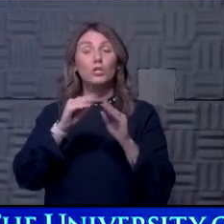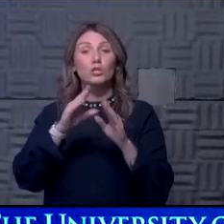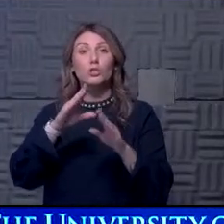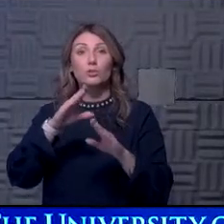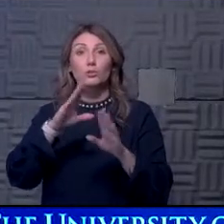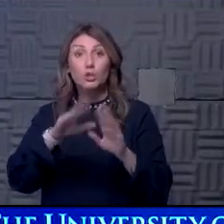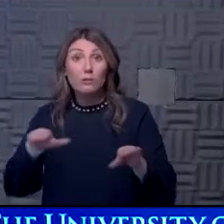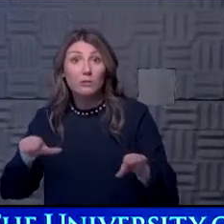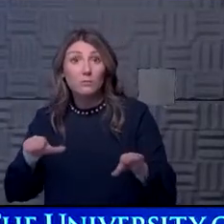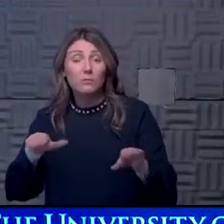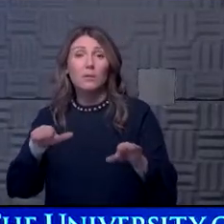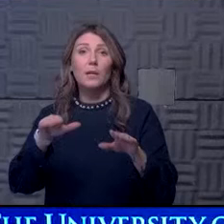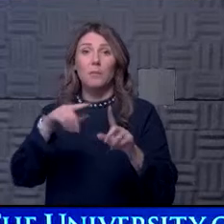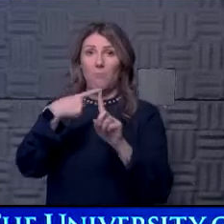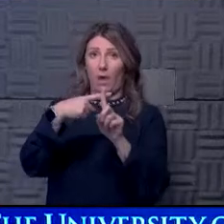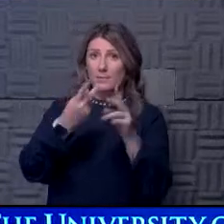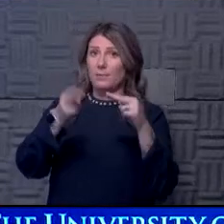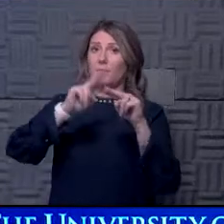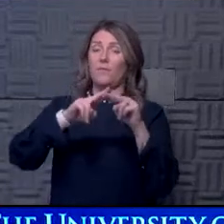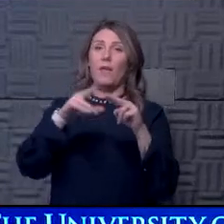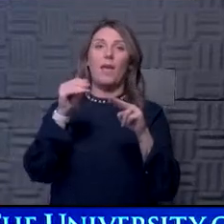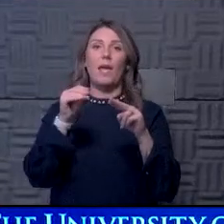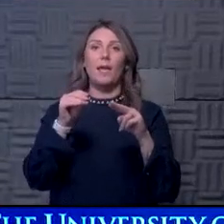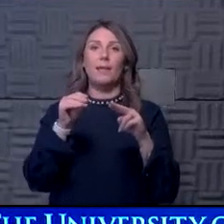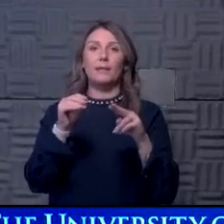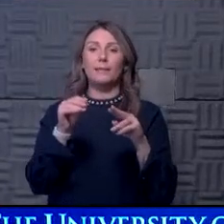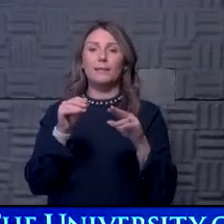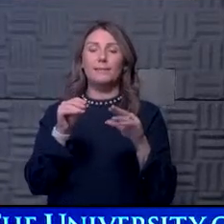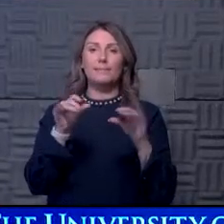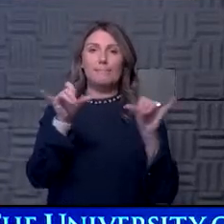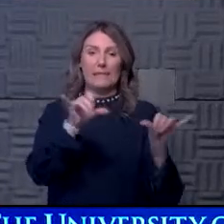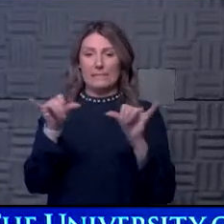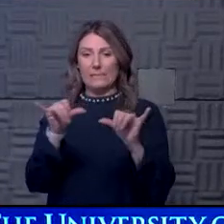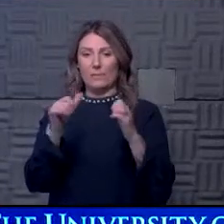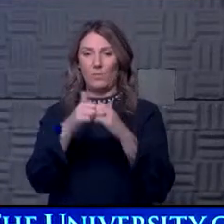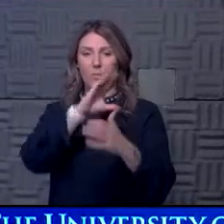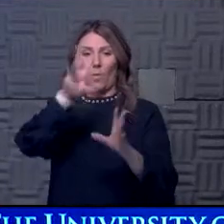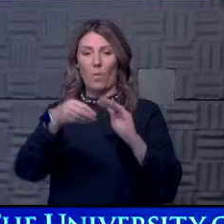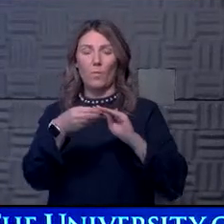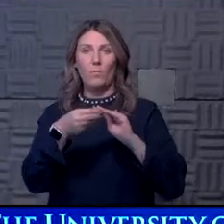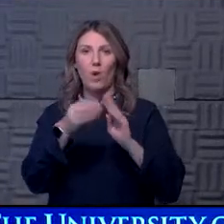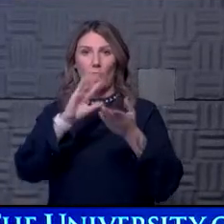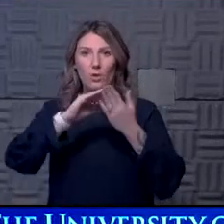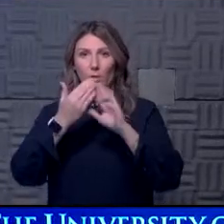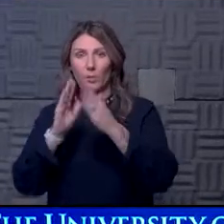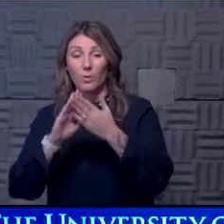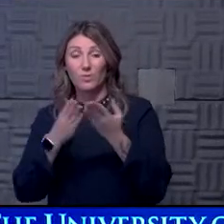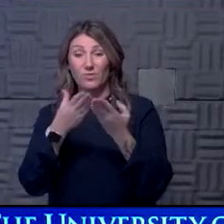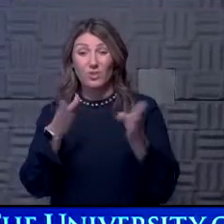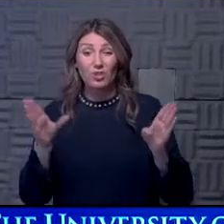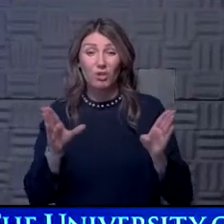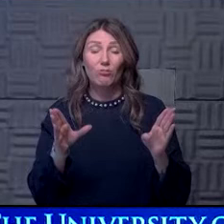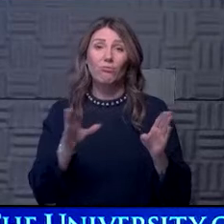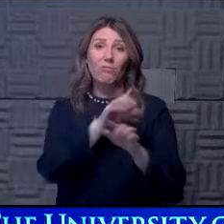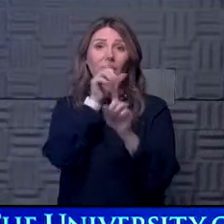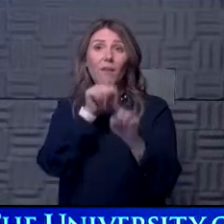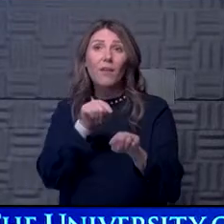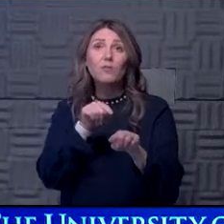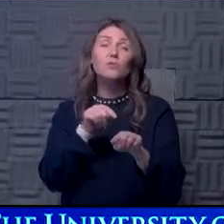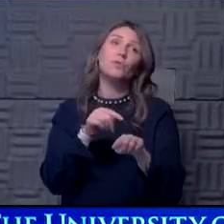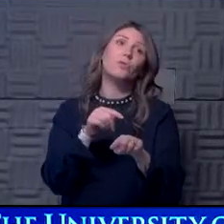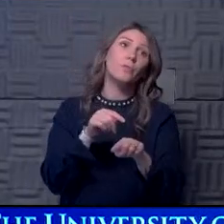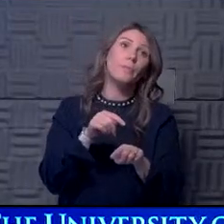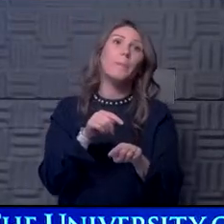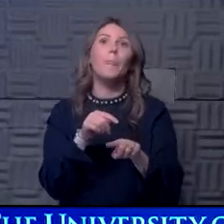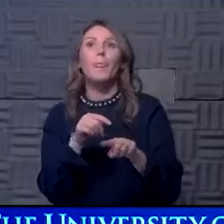And that that rate is growing consistent with the, the overall community now. Um, so, um, in general, I would say the answer, um,